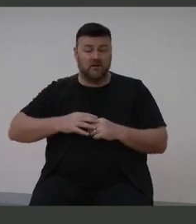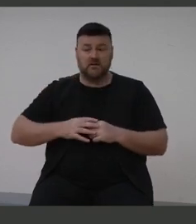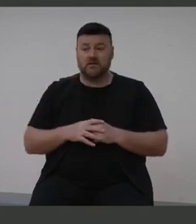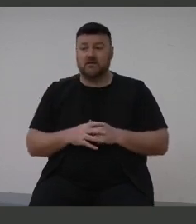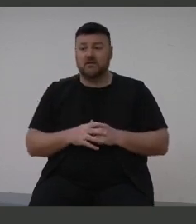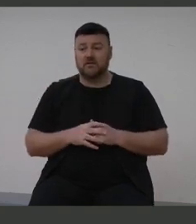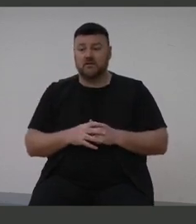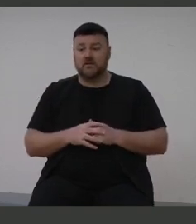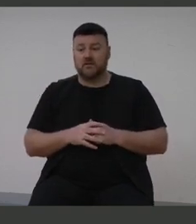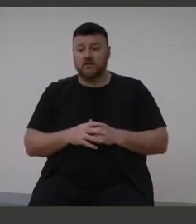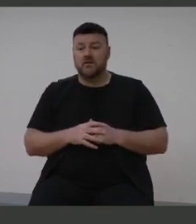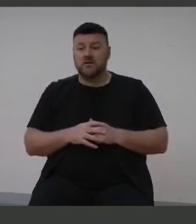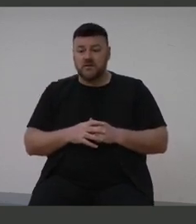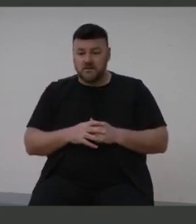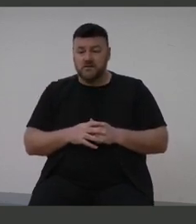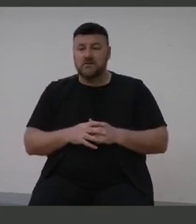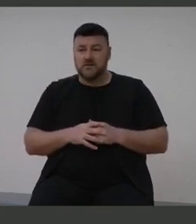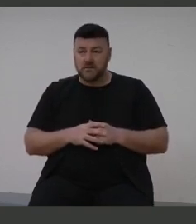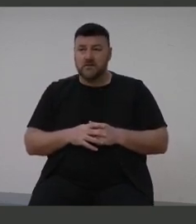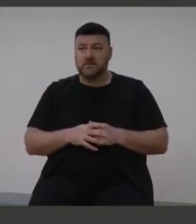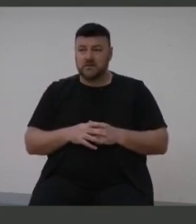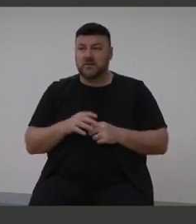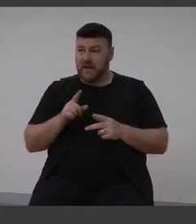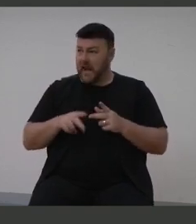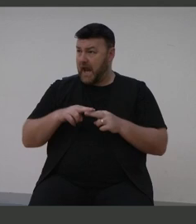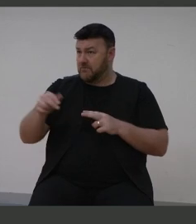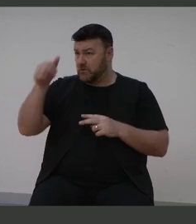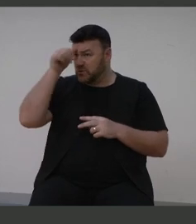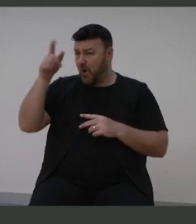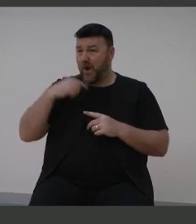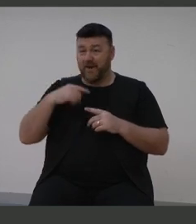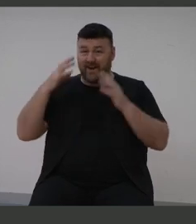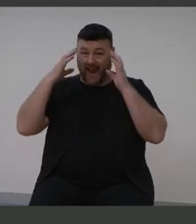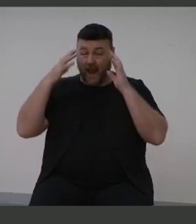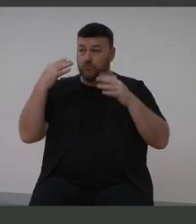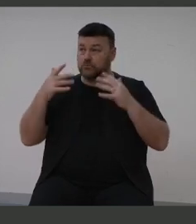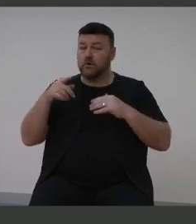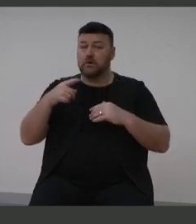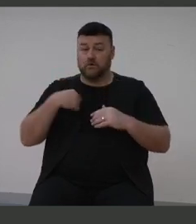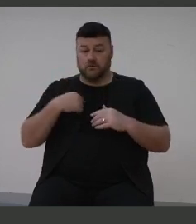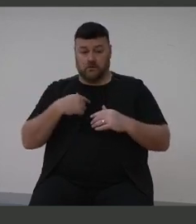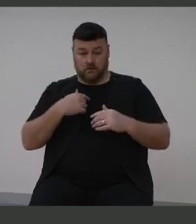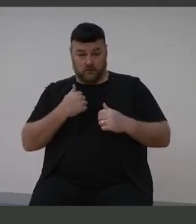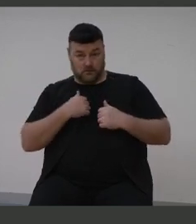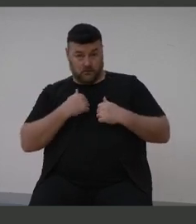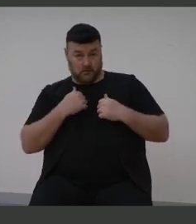involved with some type of head trauma, as a parent, you know, you're very scared.